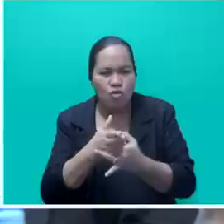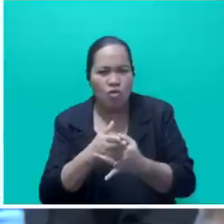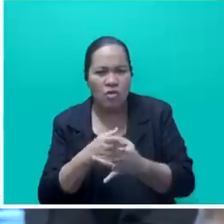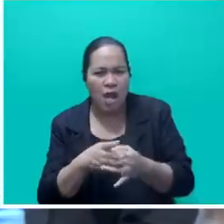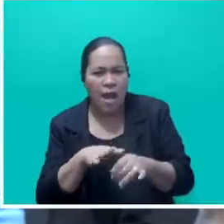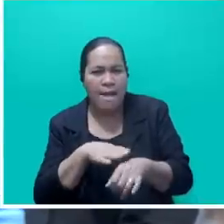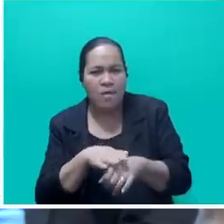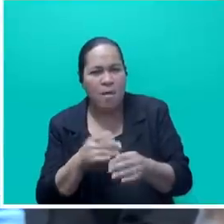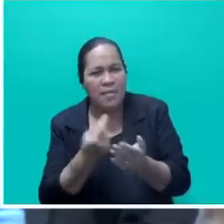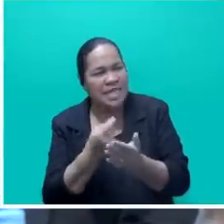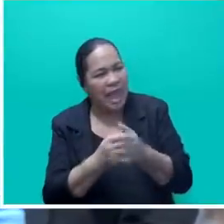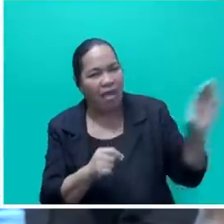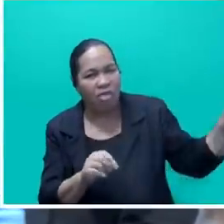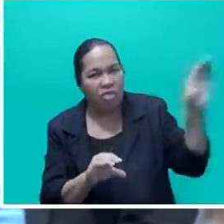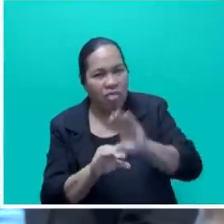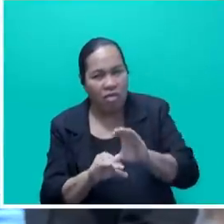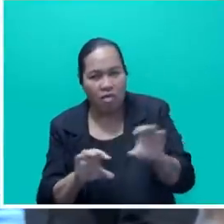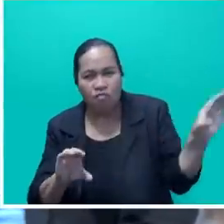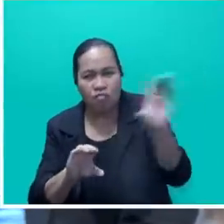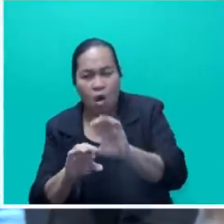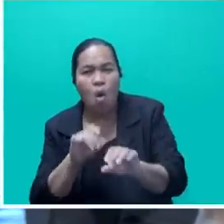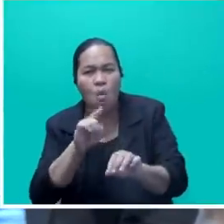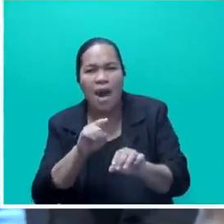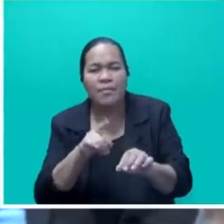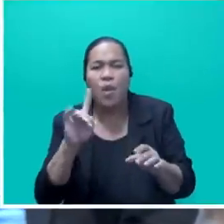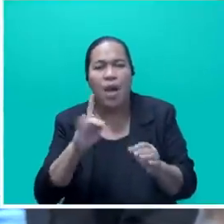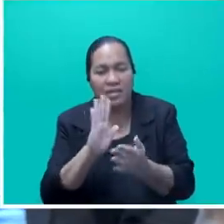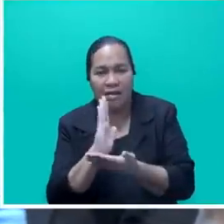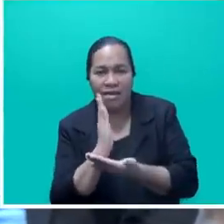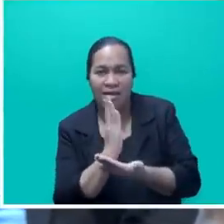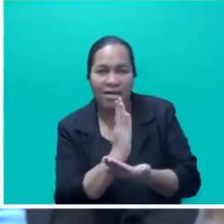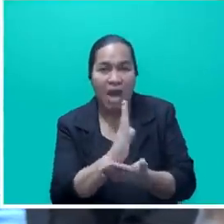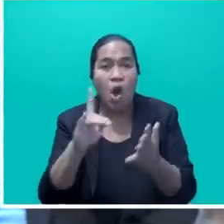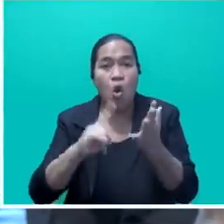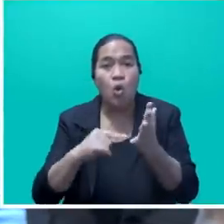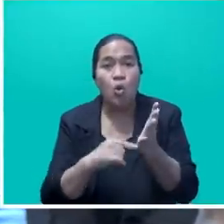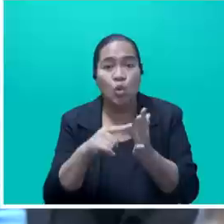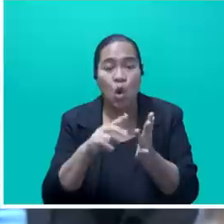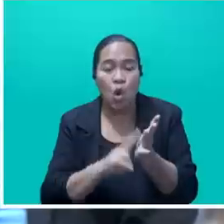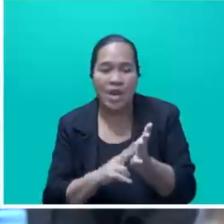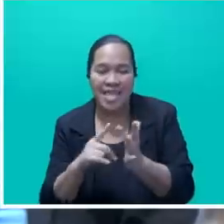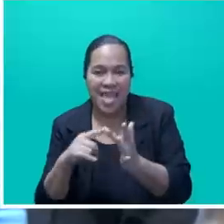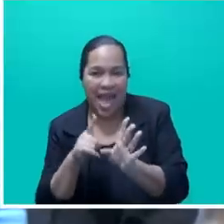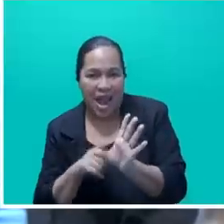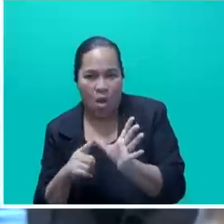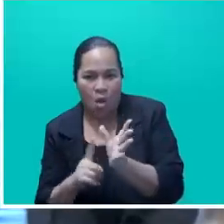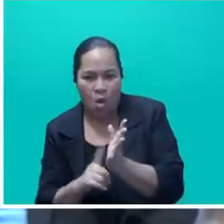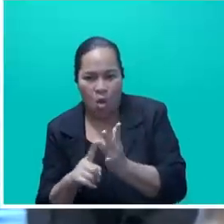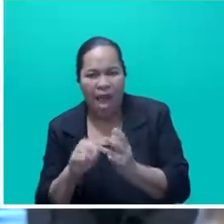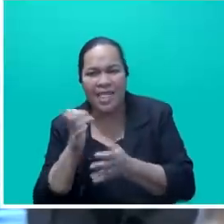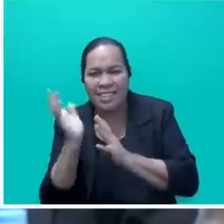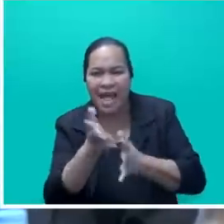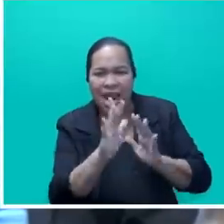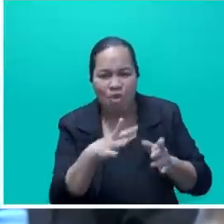grand scheme. One of them was the Utuniyalo and Talanoa tracks, who intend to develop Fiji's first-ever